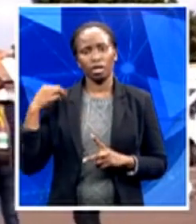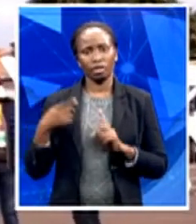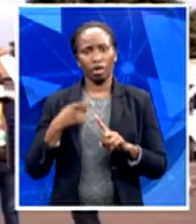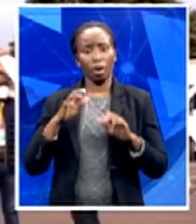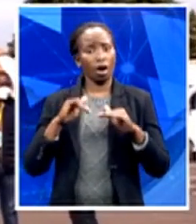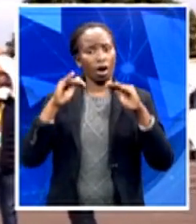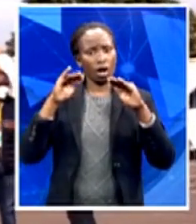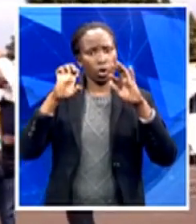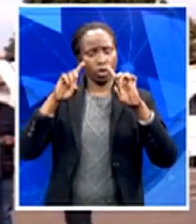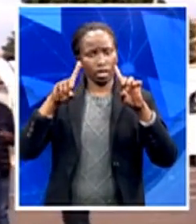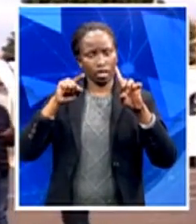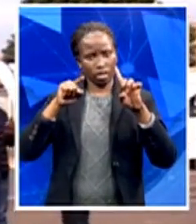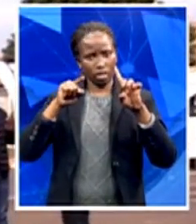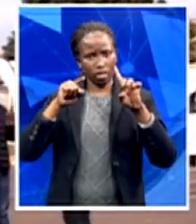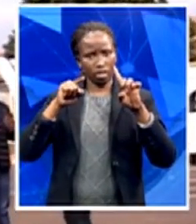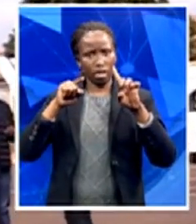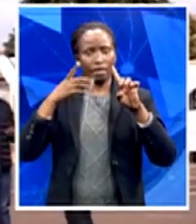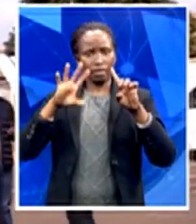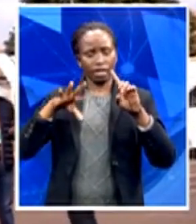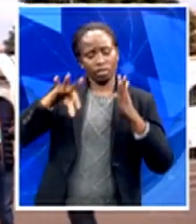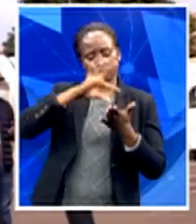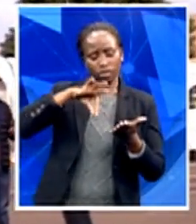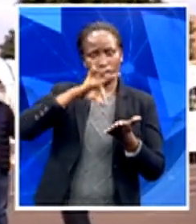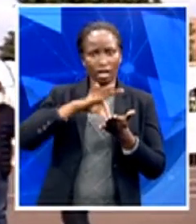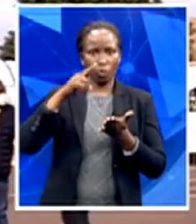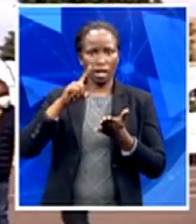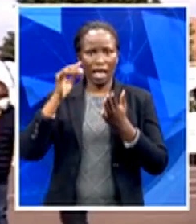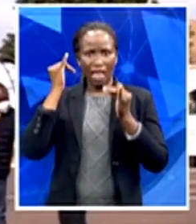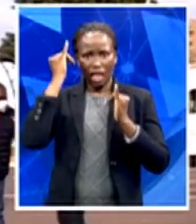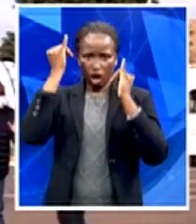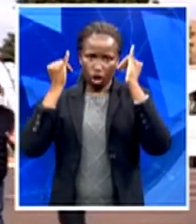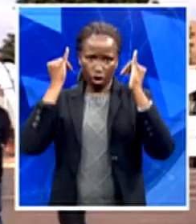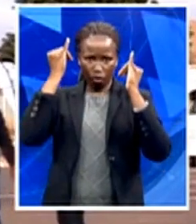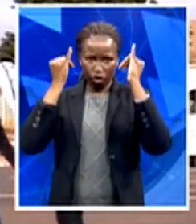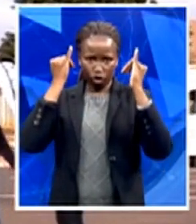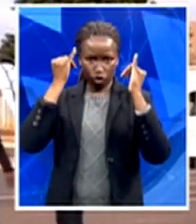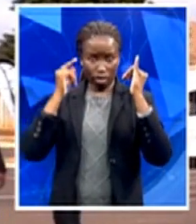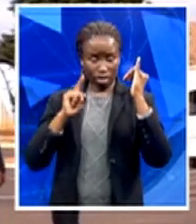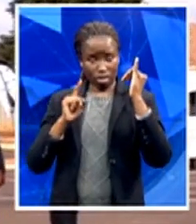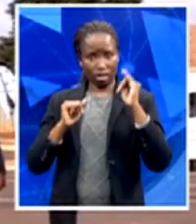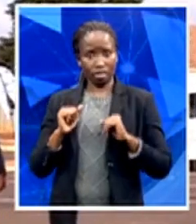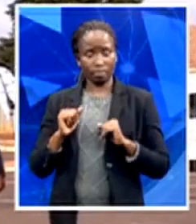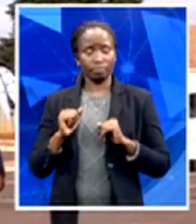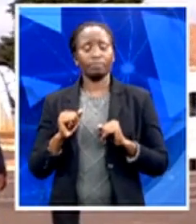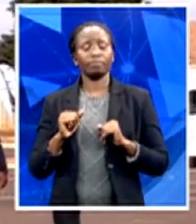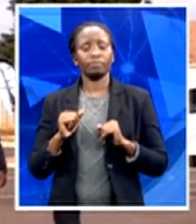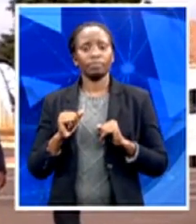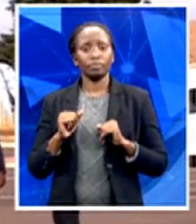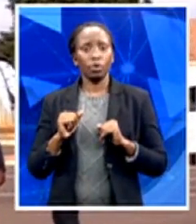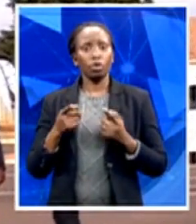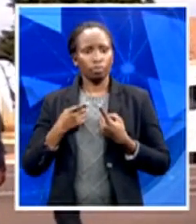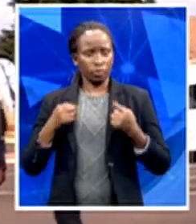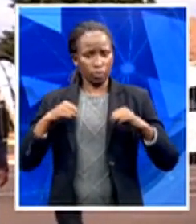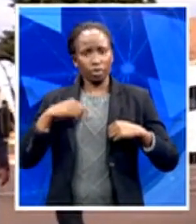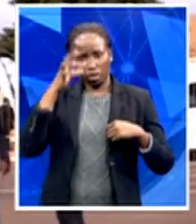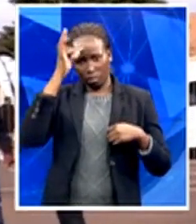innovation, you have seen that we are steadfast as government. We want to ensure